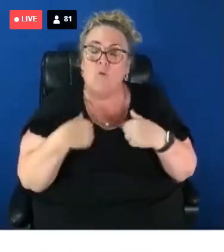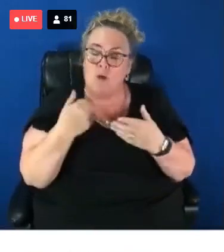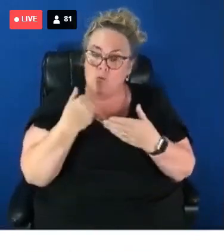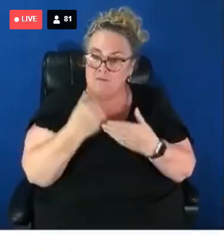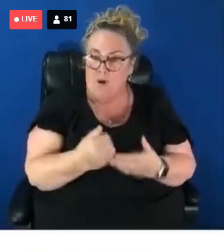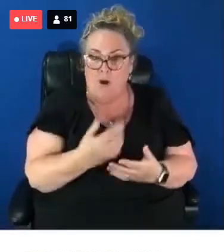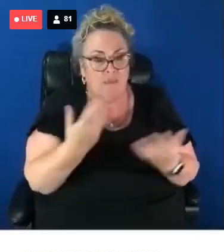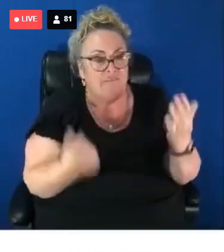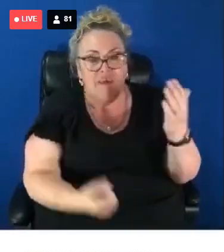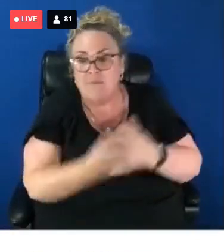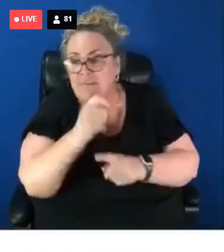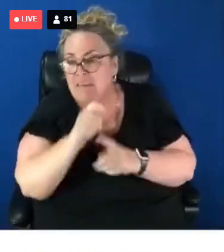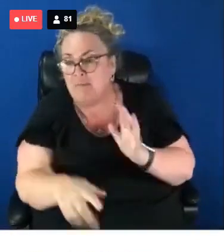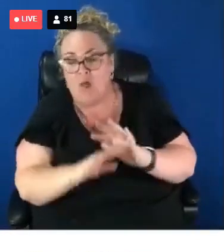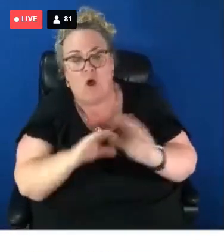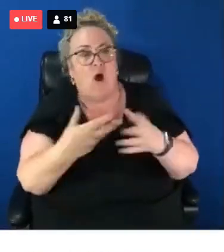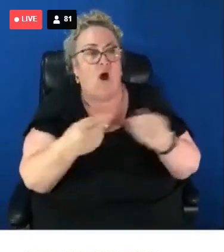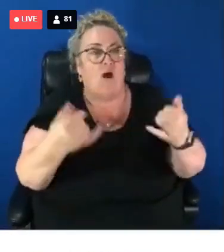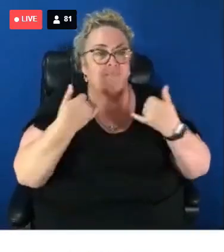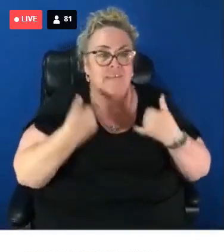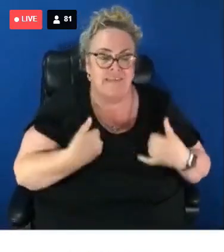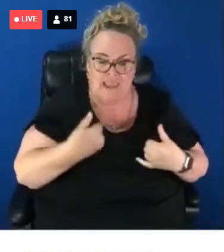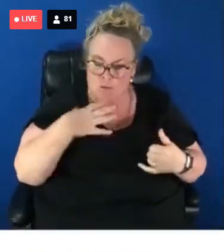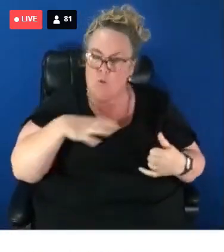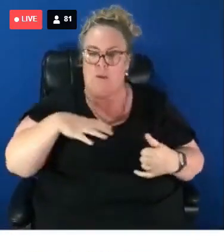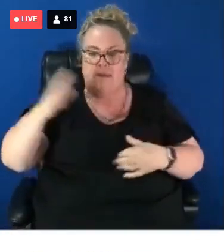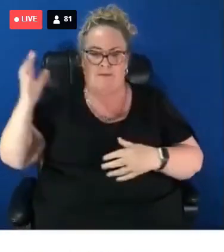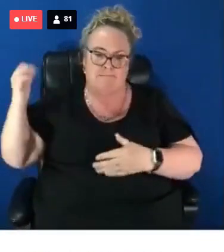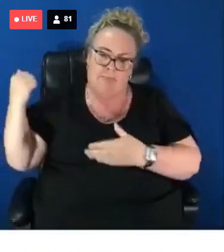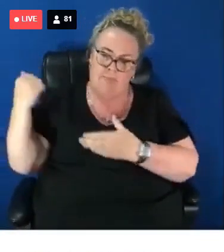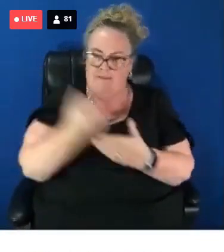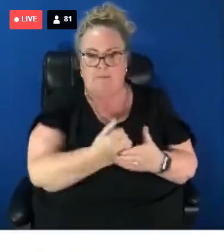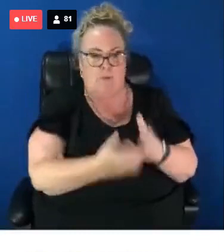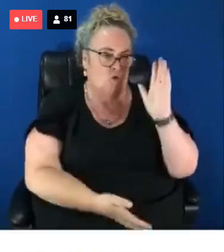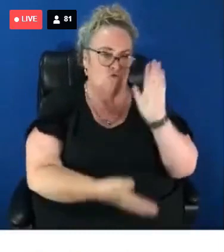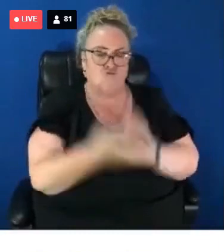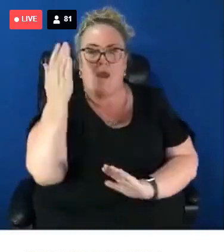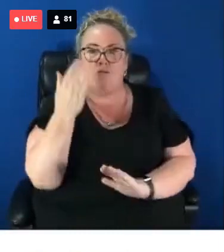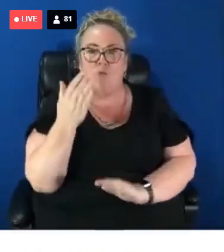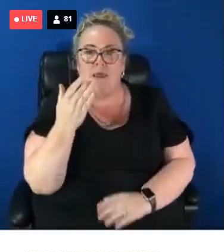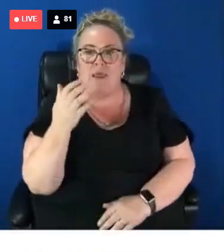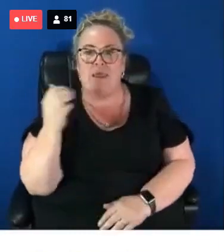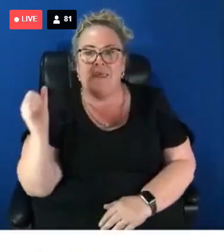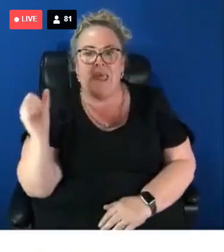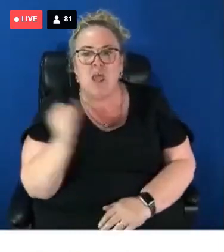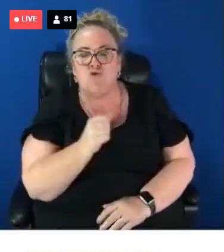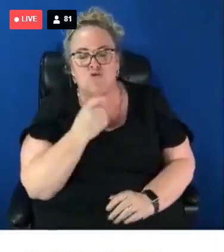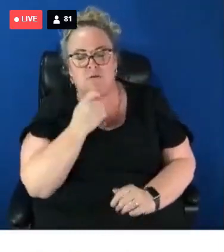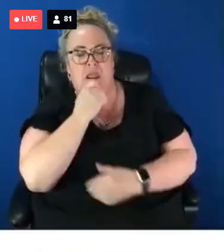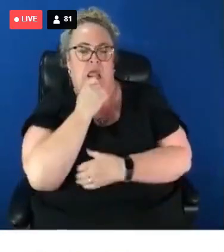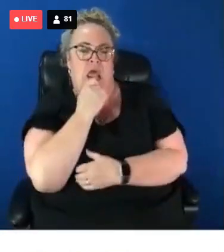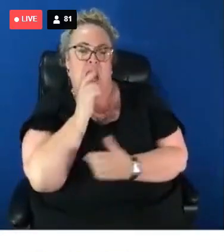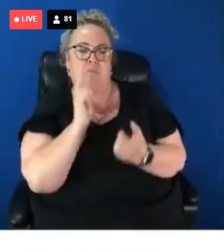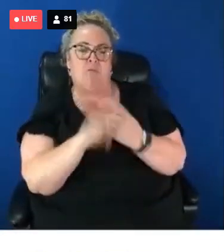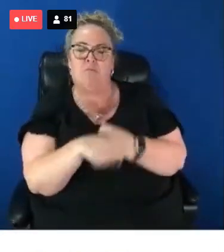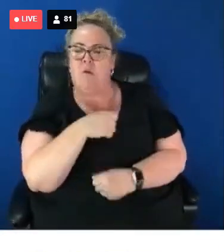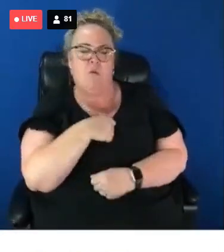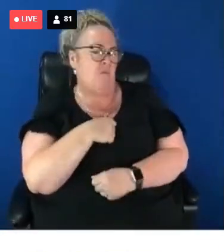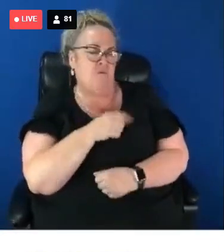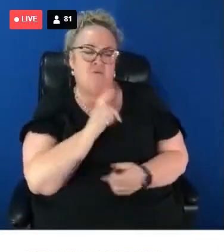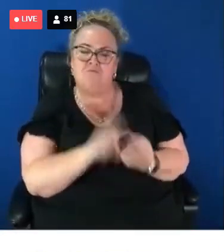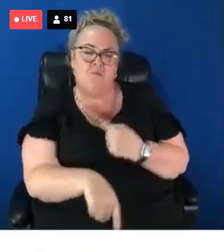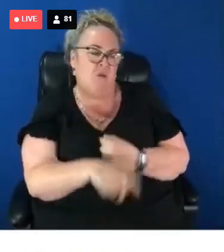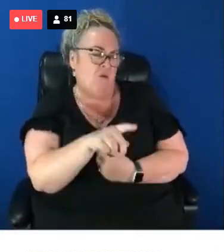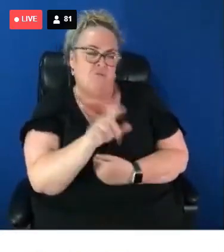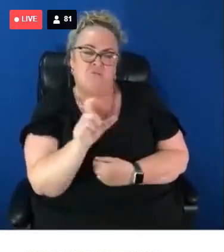or sickness, get that support at day one. It should never be a punitive system like it is now. It shouldn't be one that